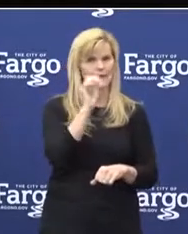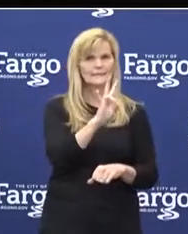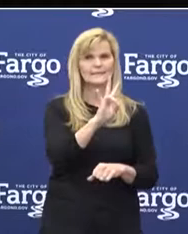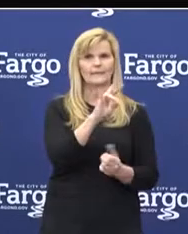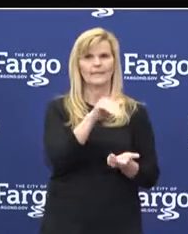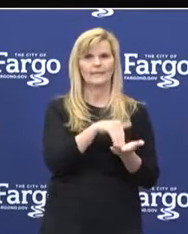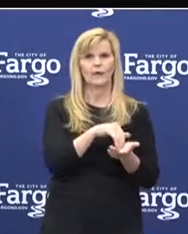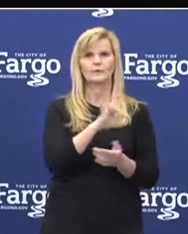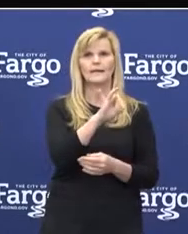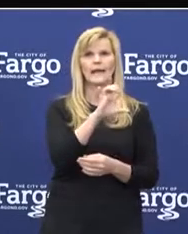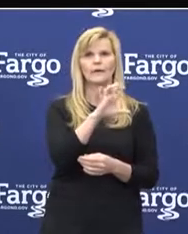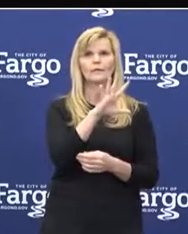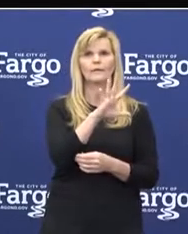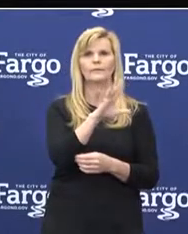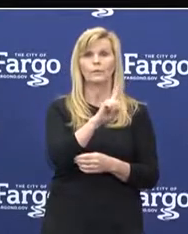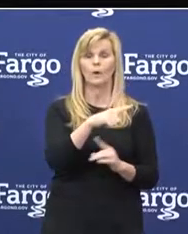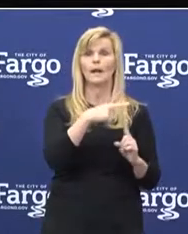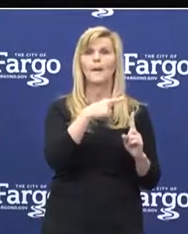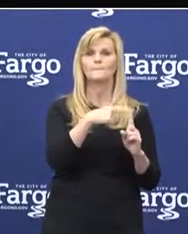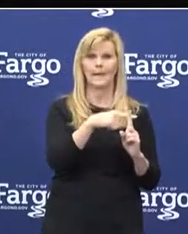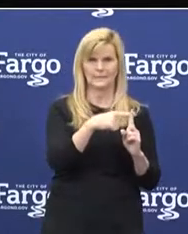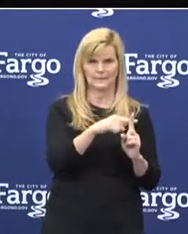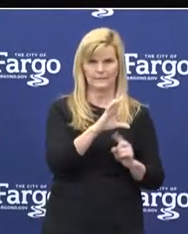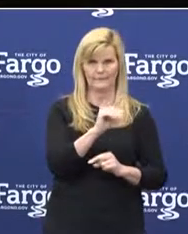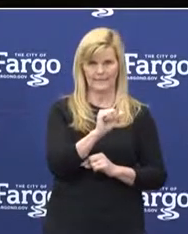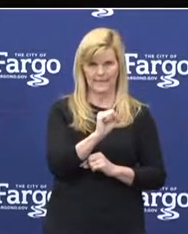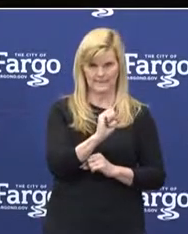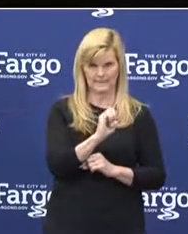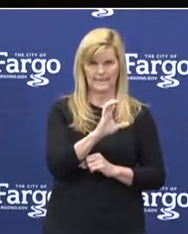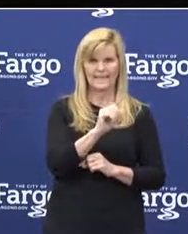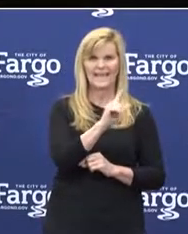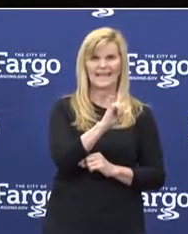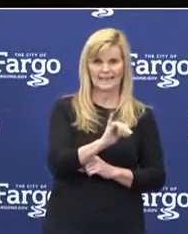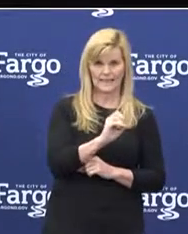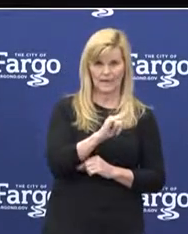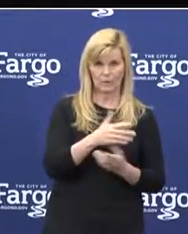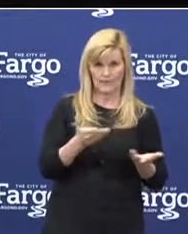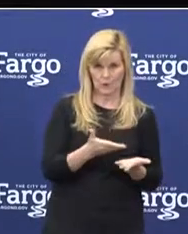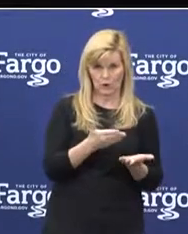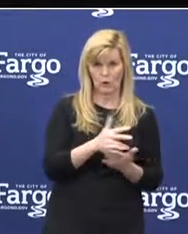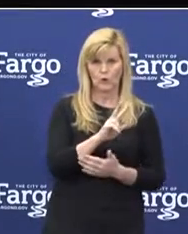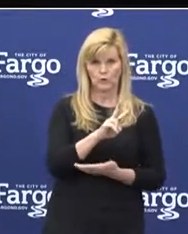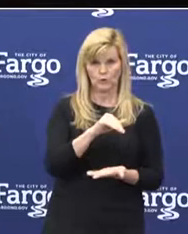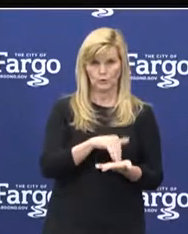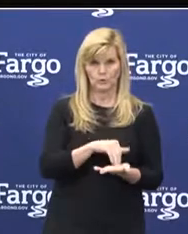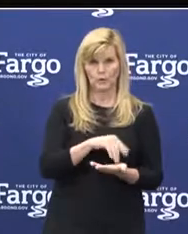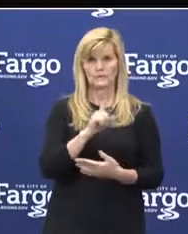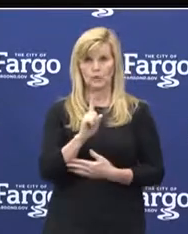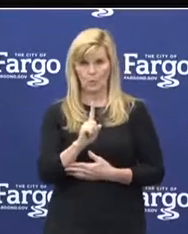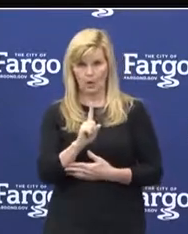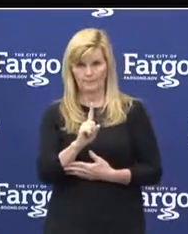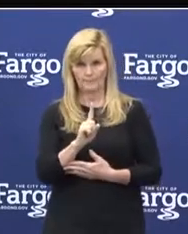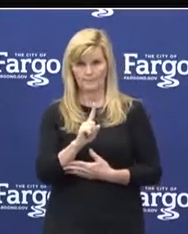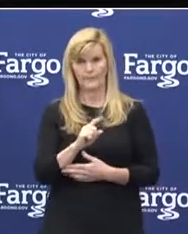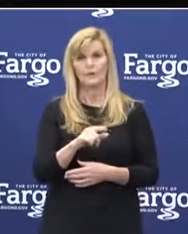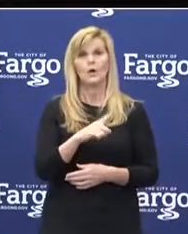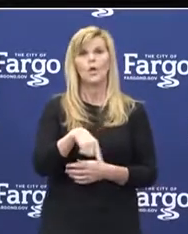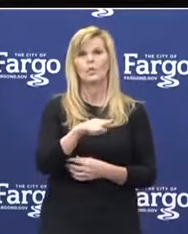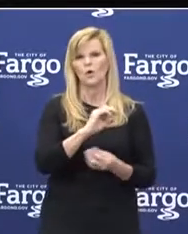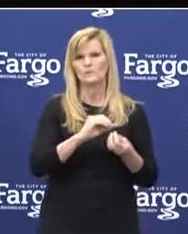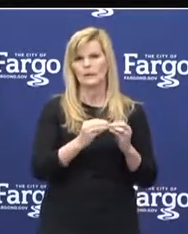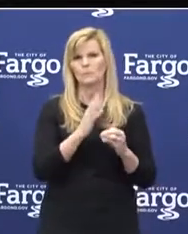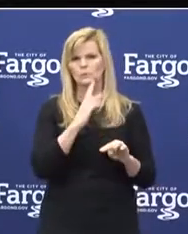7,851 positive cases. In Clay County, we had 2,001, and those will